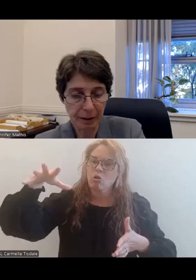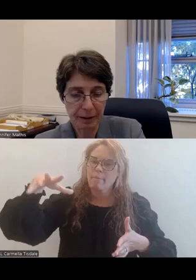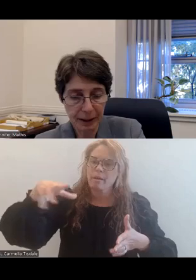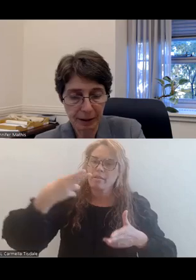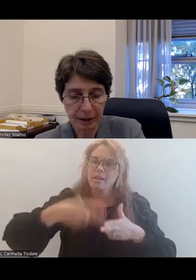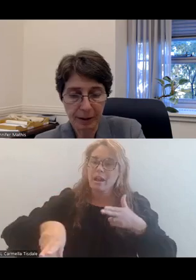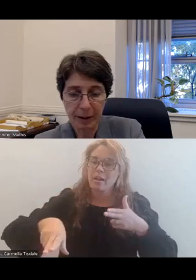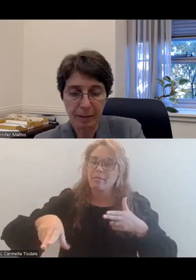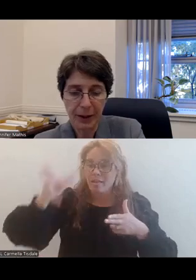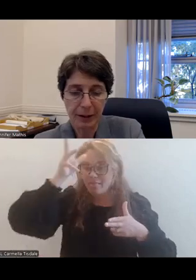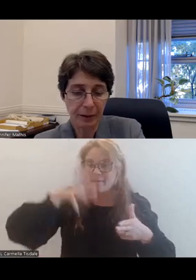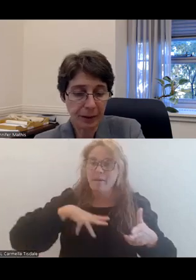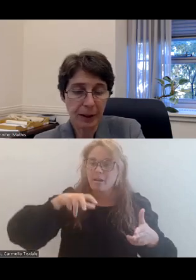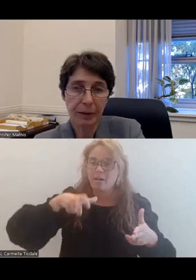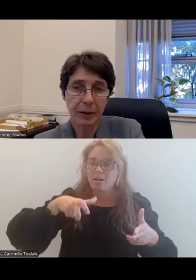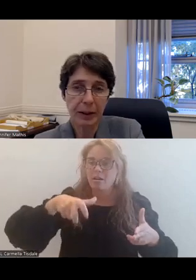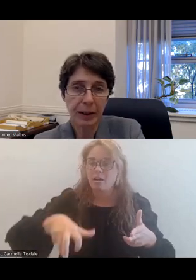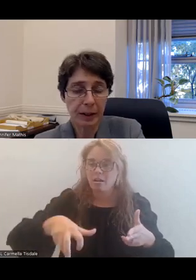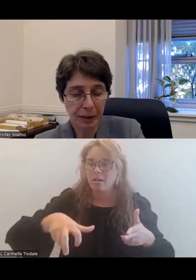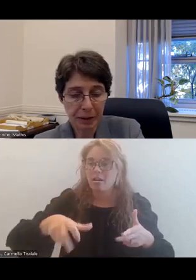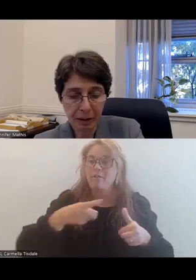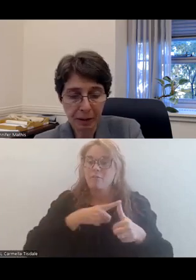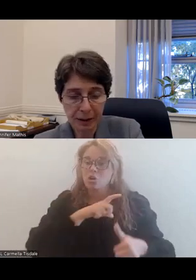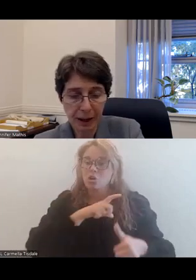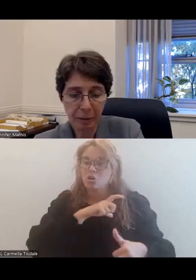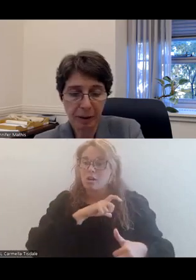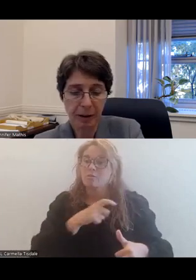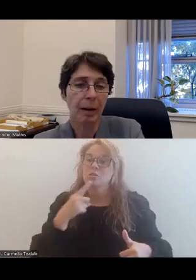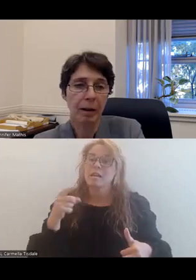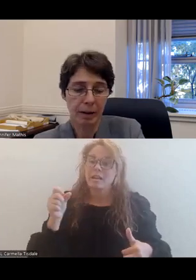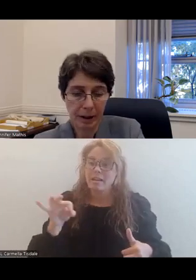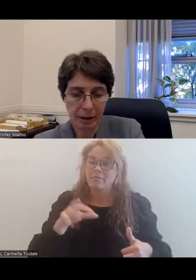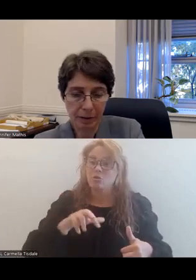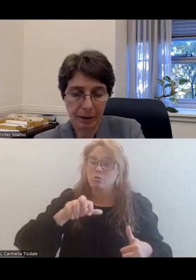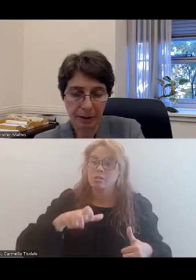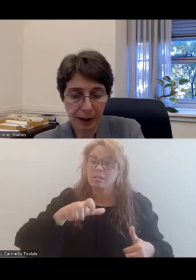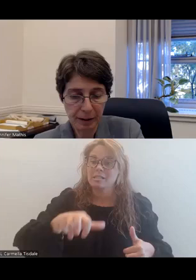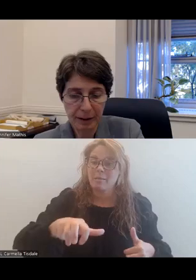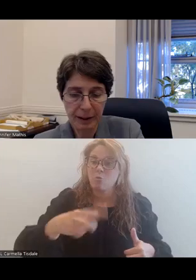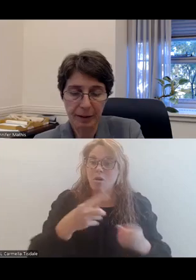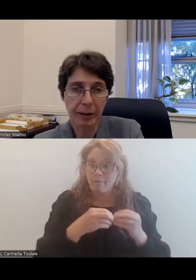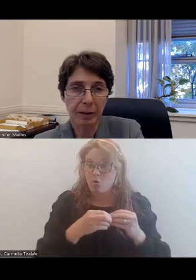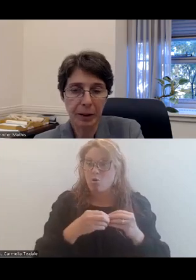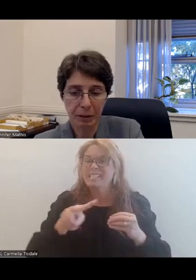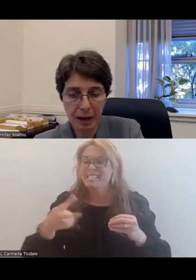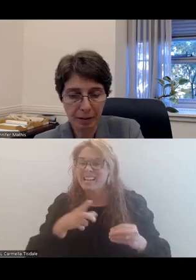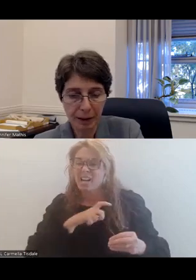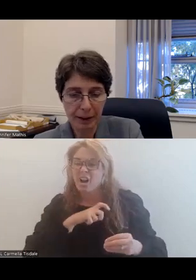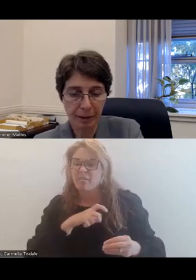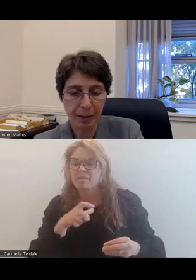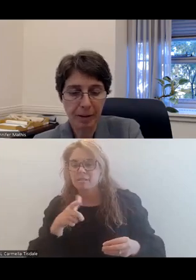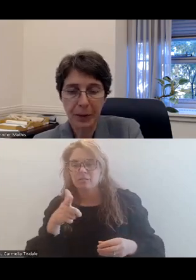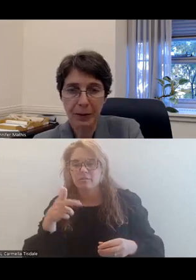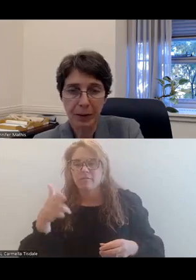two steps down the stairs. As the first officer said, if you take one step, the second officer fired his teaser, which was